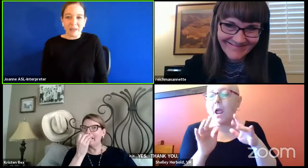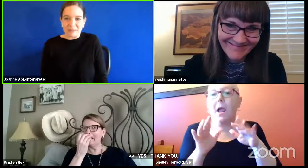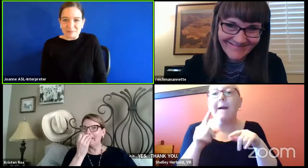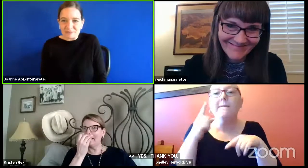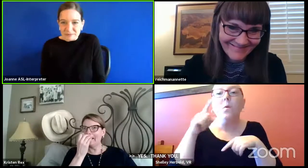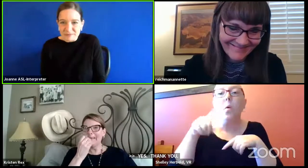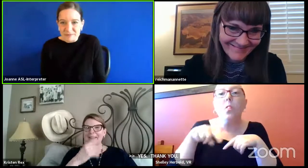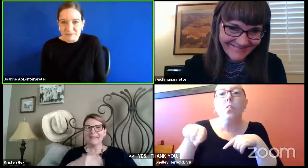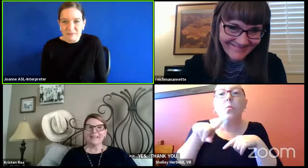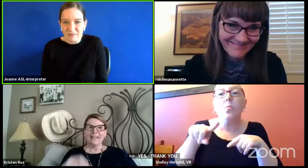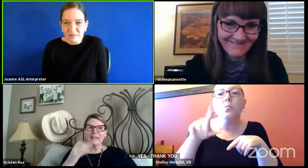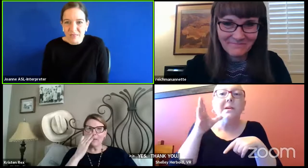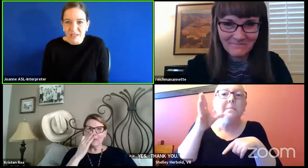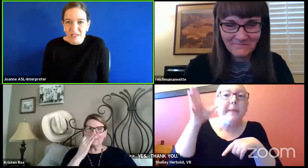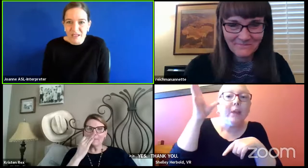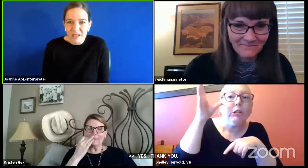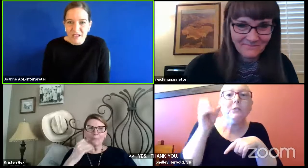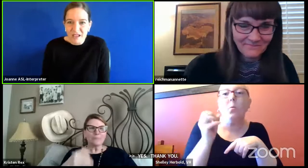Um,